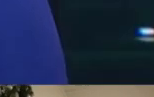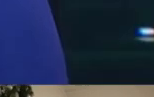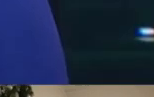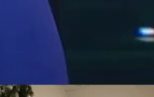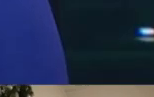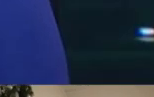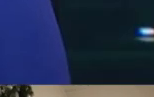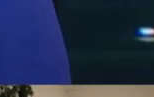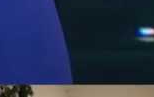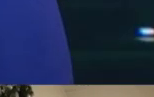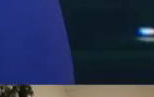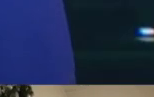All right. And that concludes the presidency.